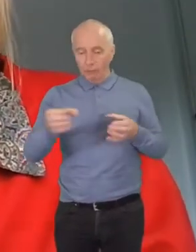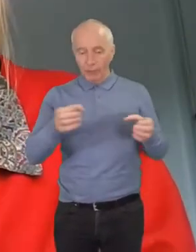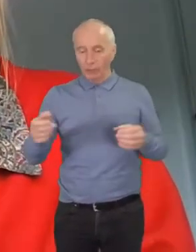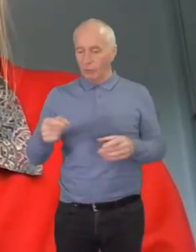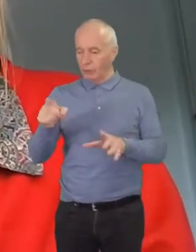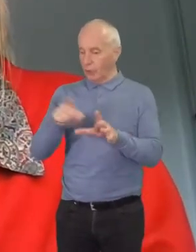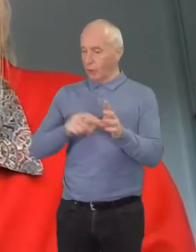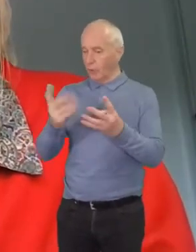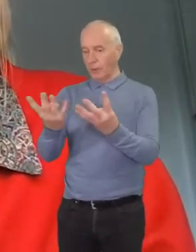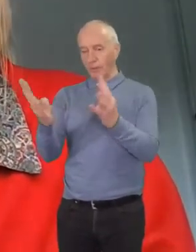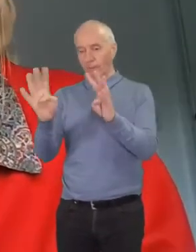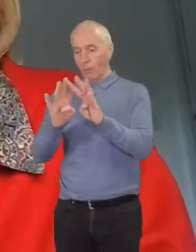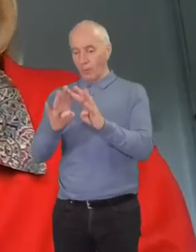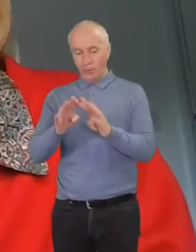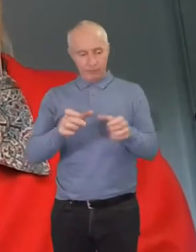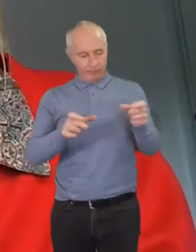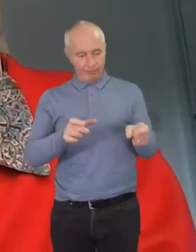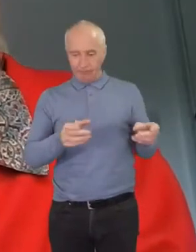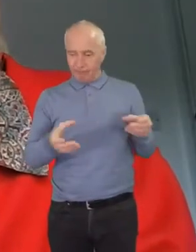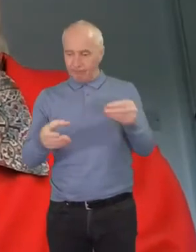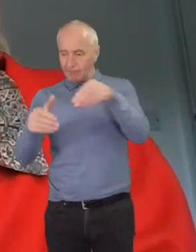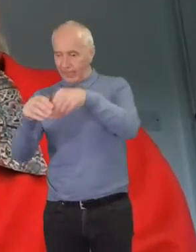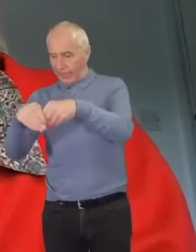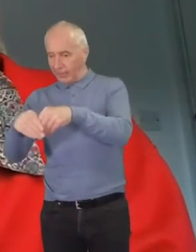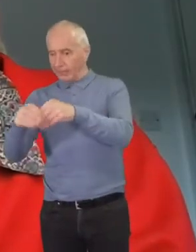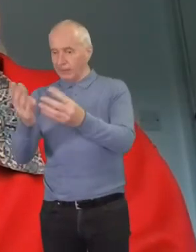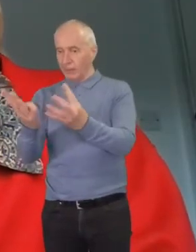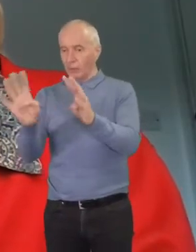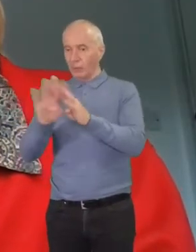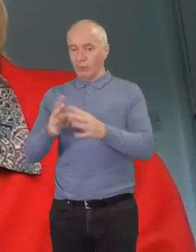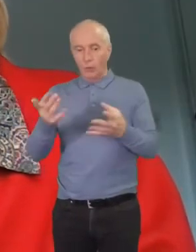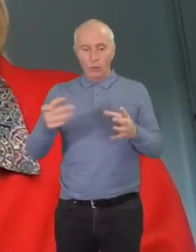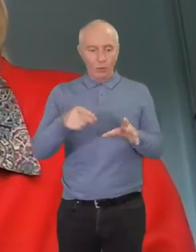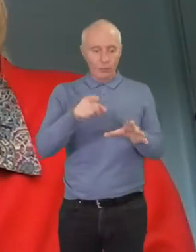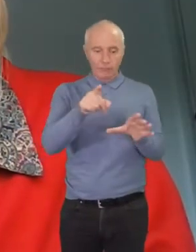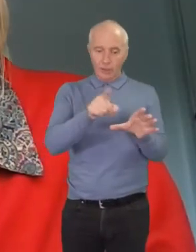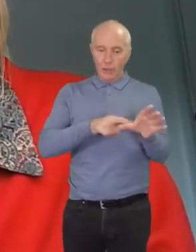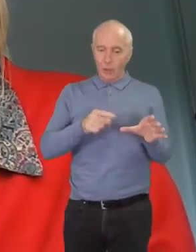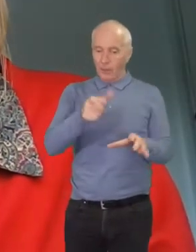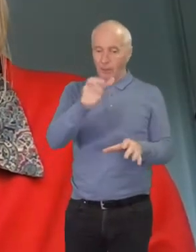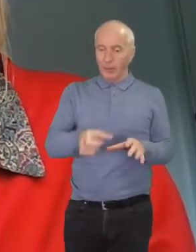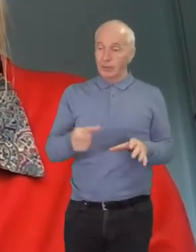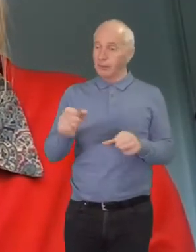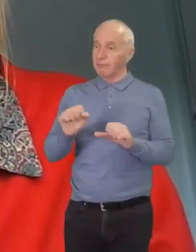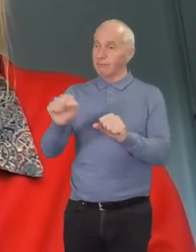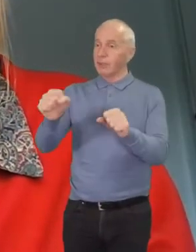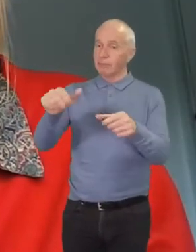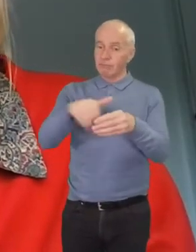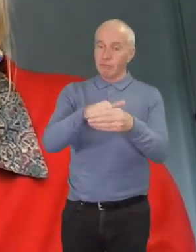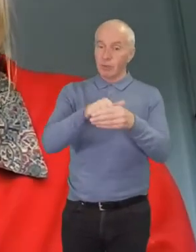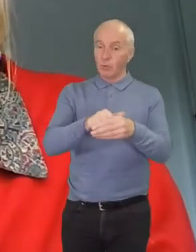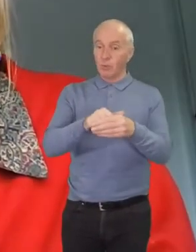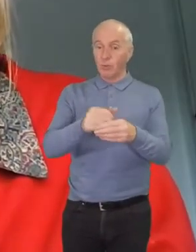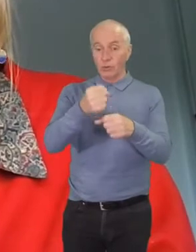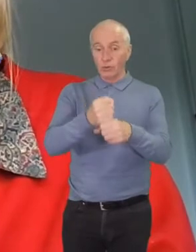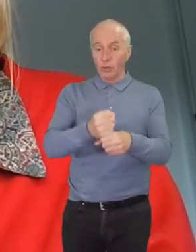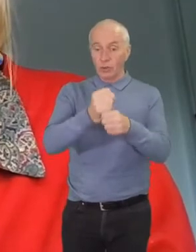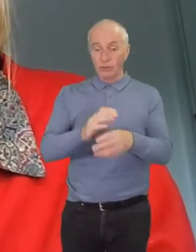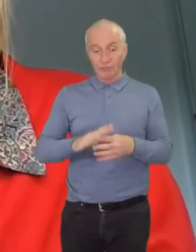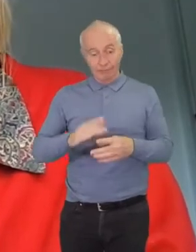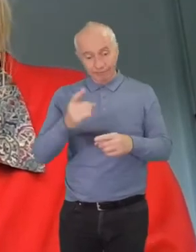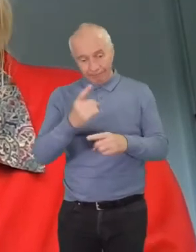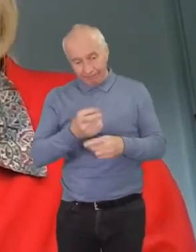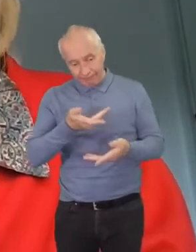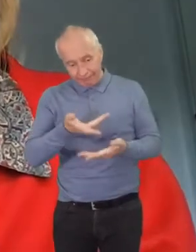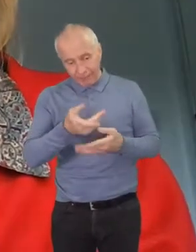organization? Appoint a youth deacon in your church? Speak to young people and children regularly to take their views on